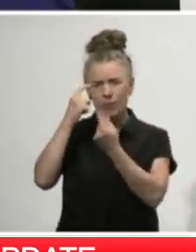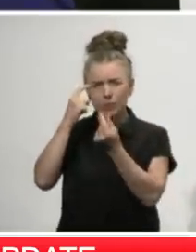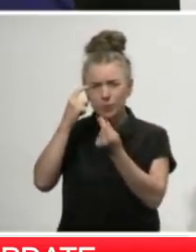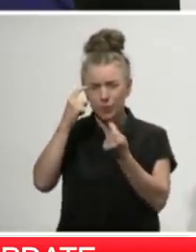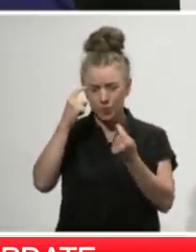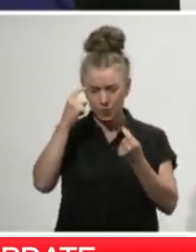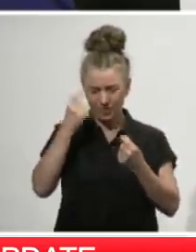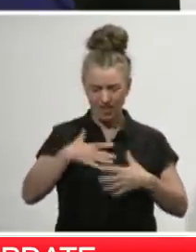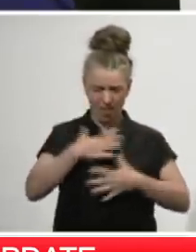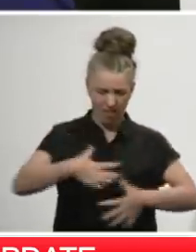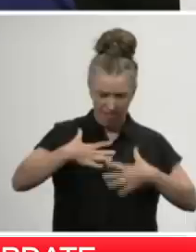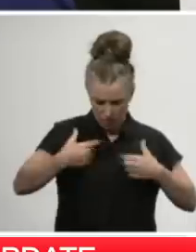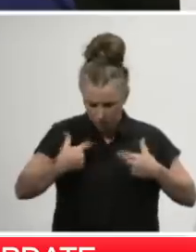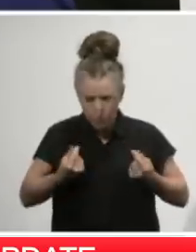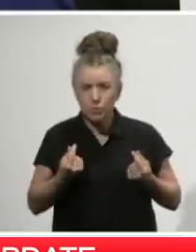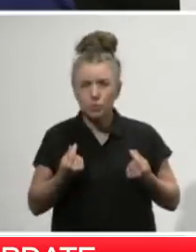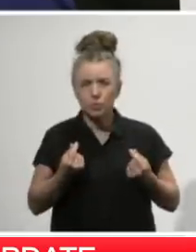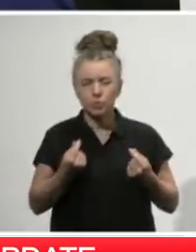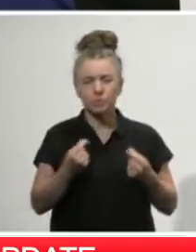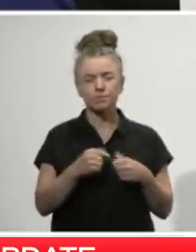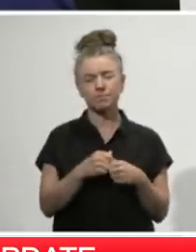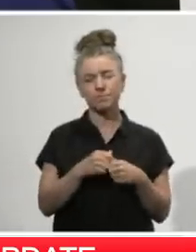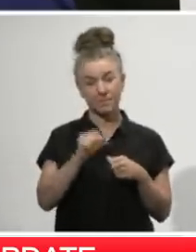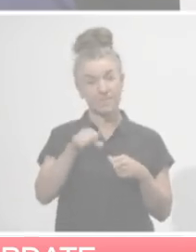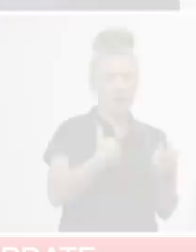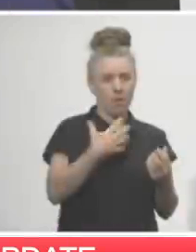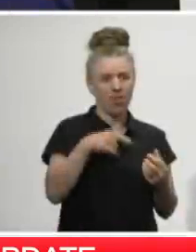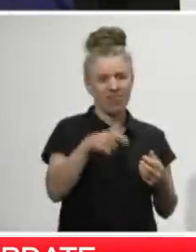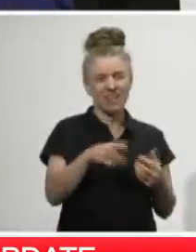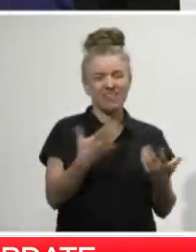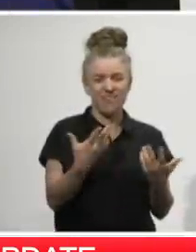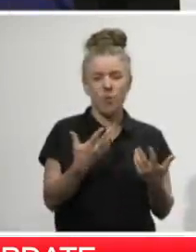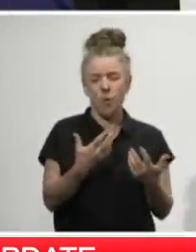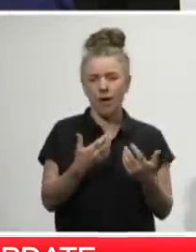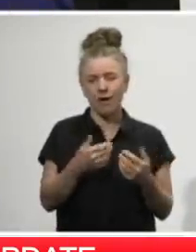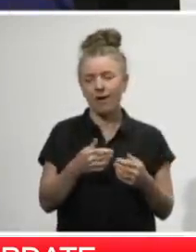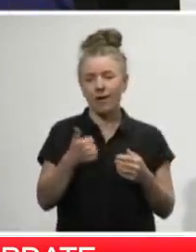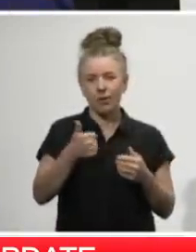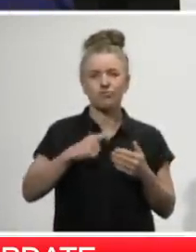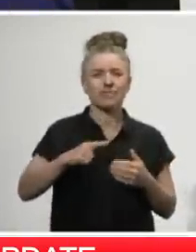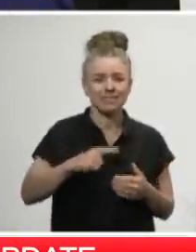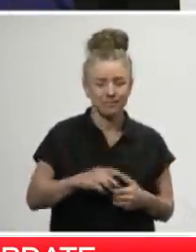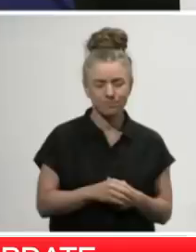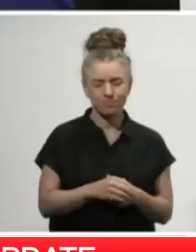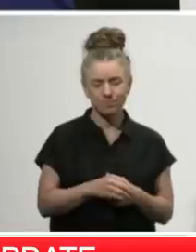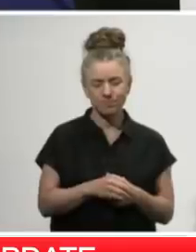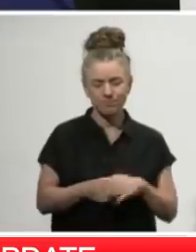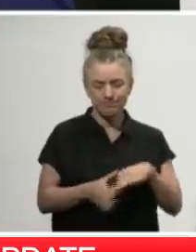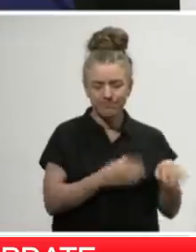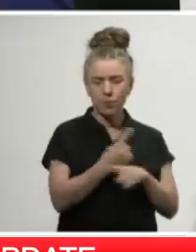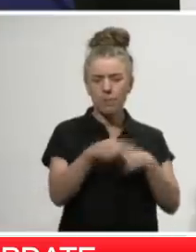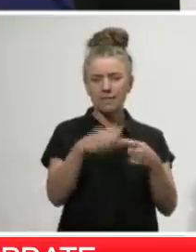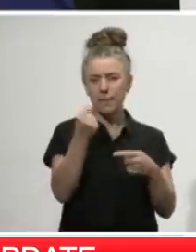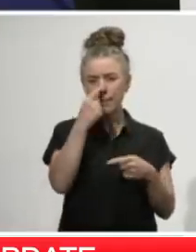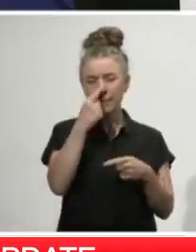loved ones despite operating from their own bubbles at this time. A quick word on stranded New Zealanders. To